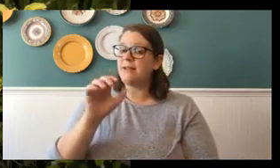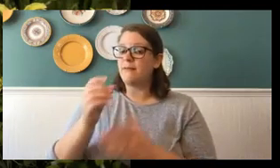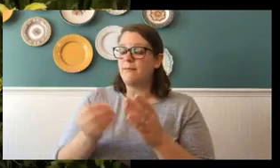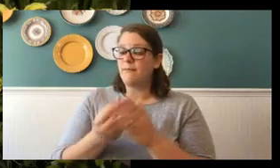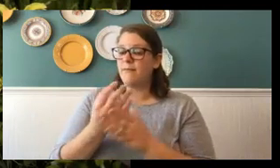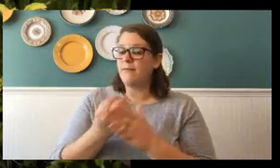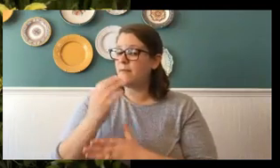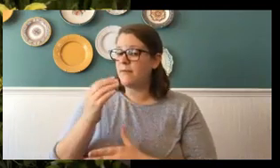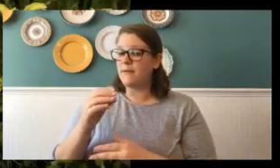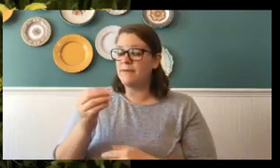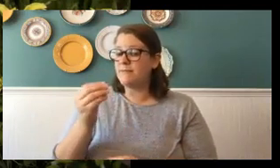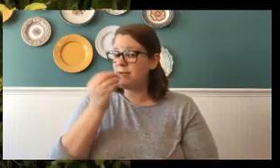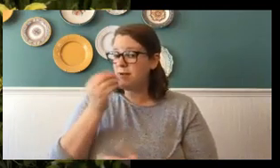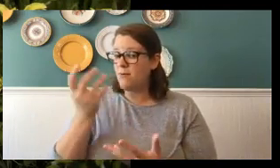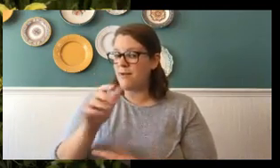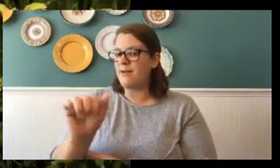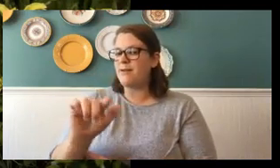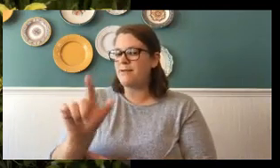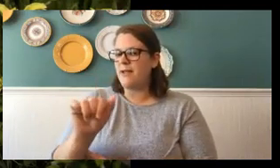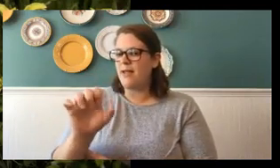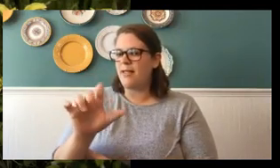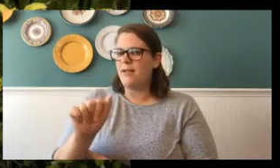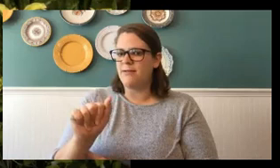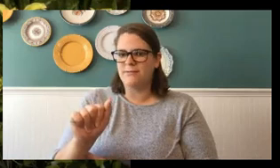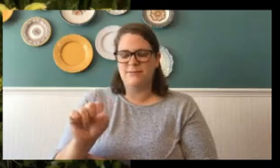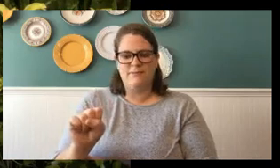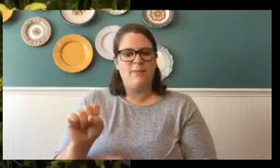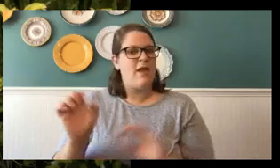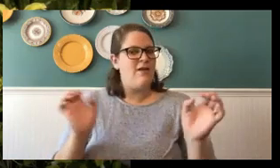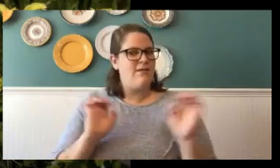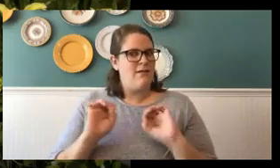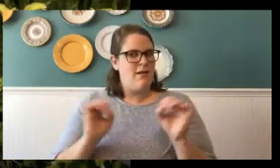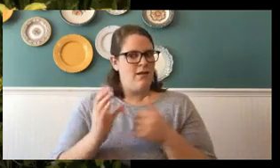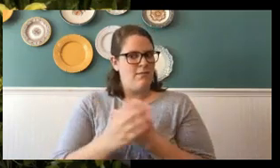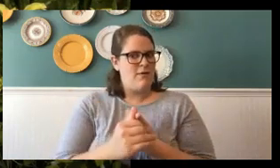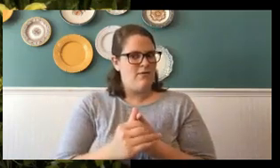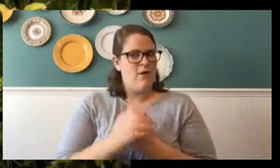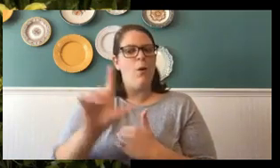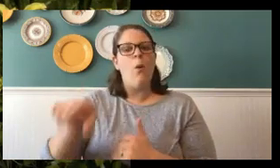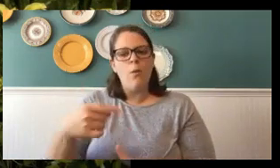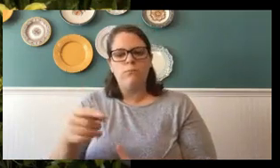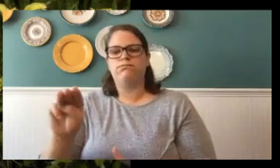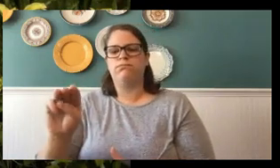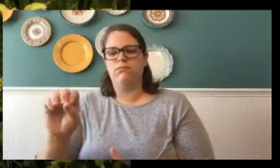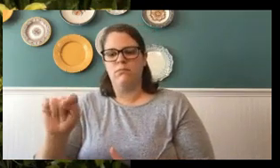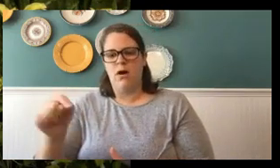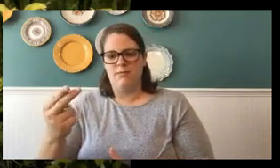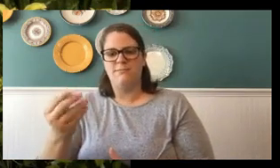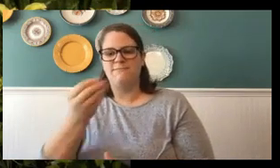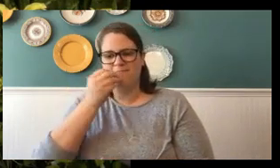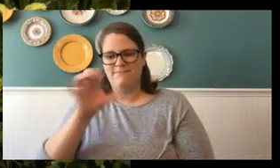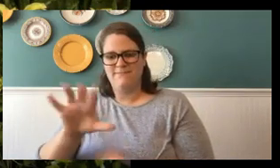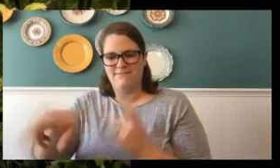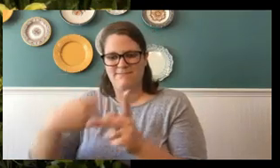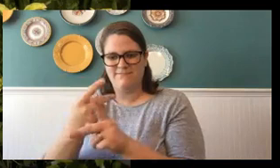no butterfly caterpillars that eat azaleas. Only moths. So, boys and girls,